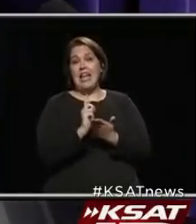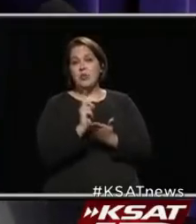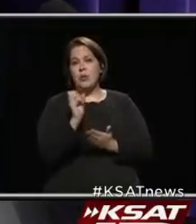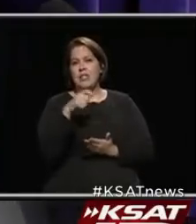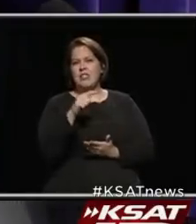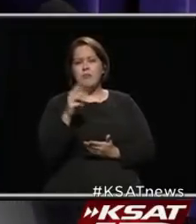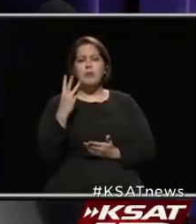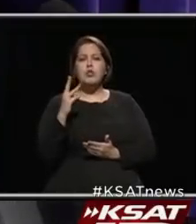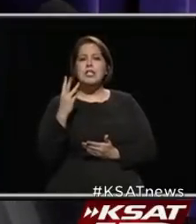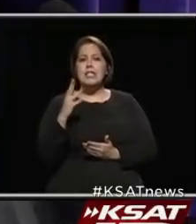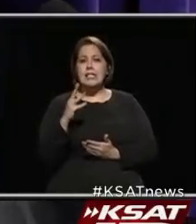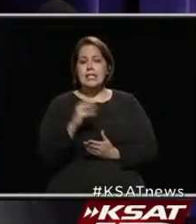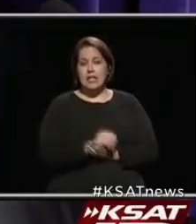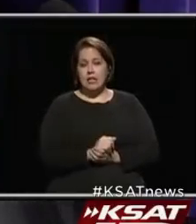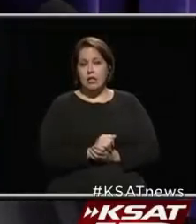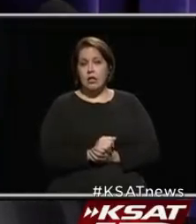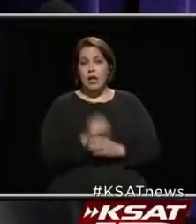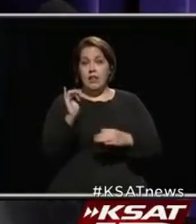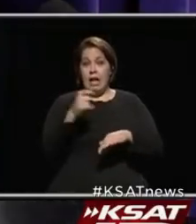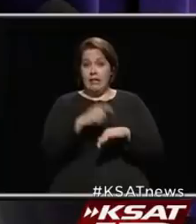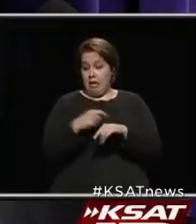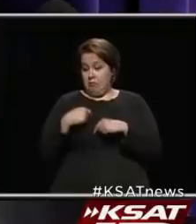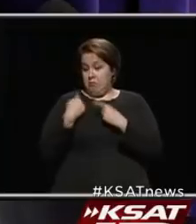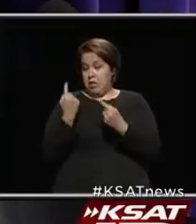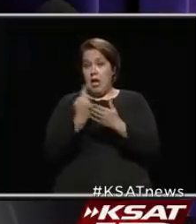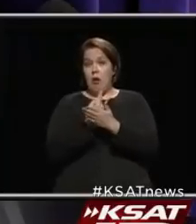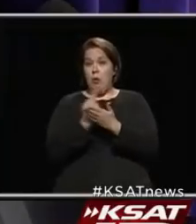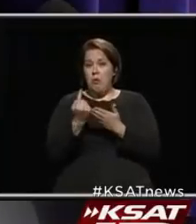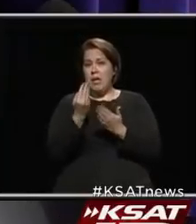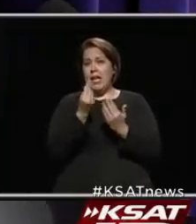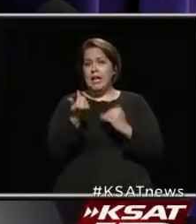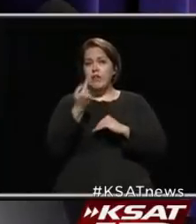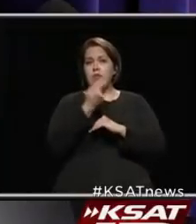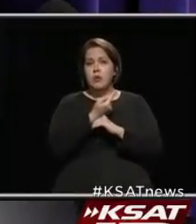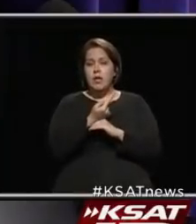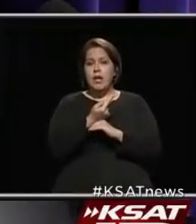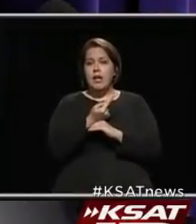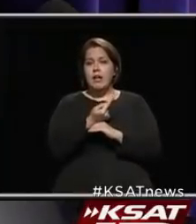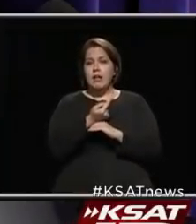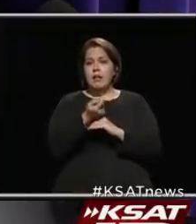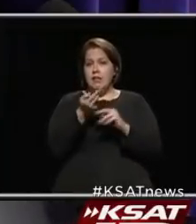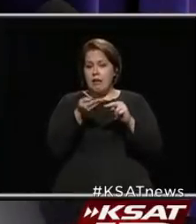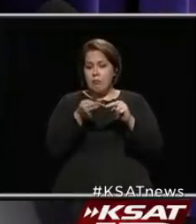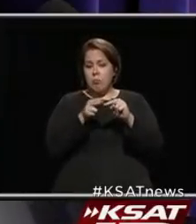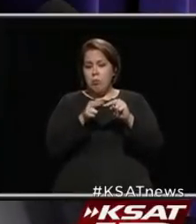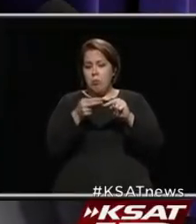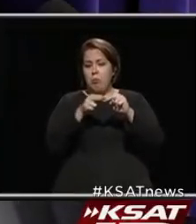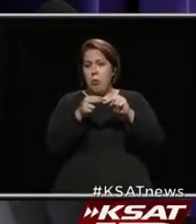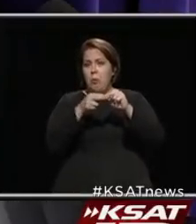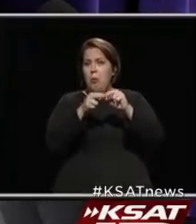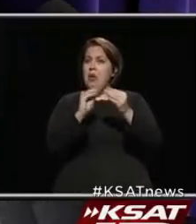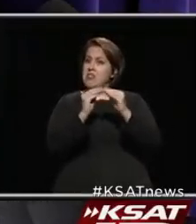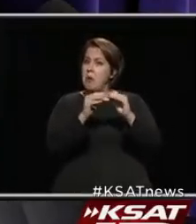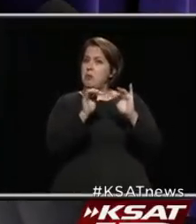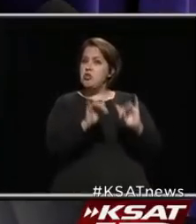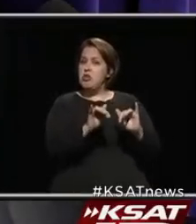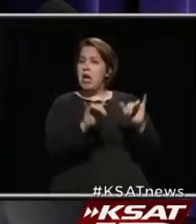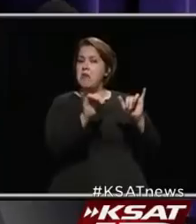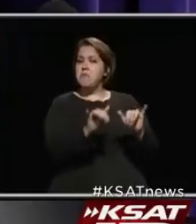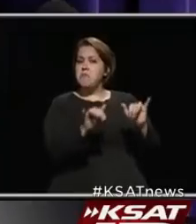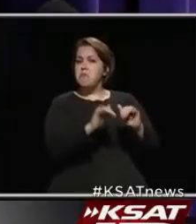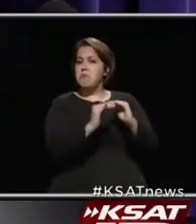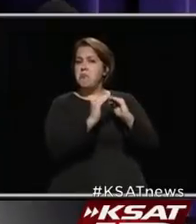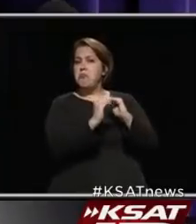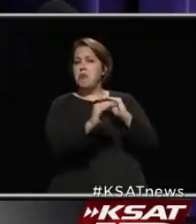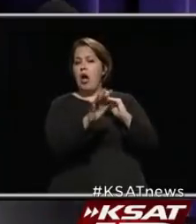September 16th. Since then, over the past week, the last few days, things have ticked up, the numbers stayed pretty consistent around